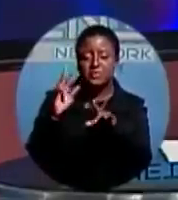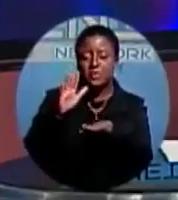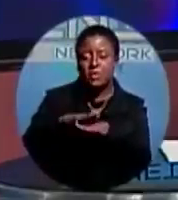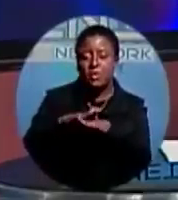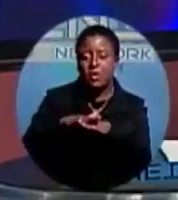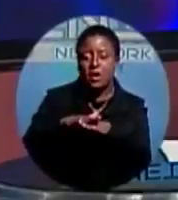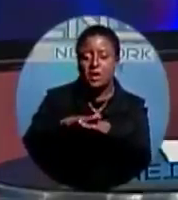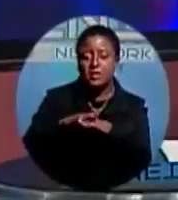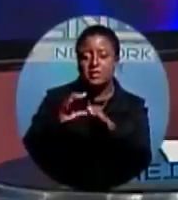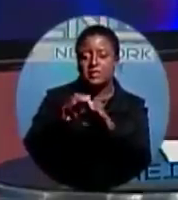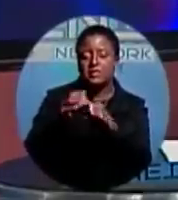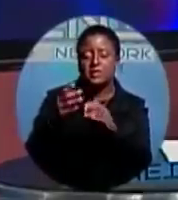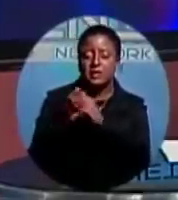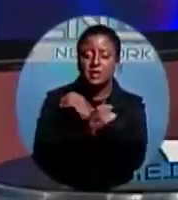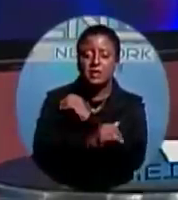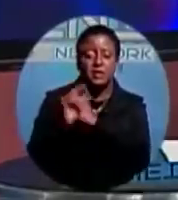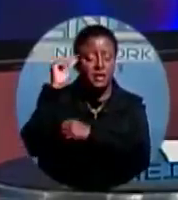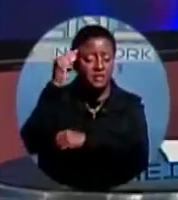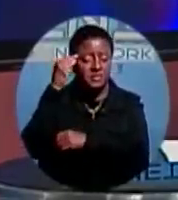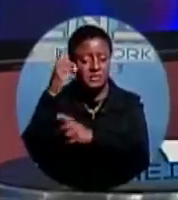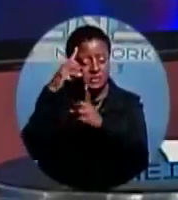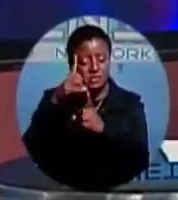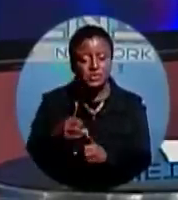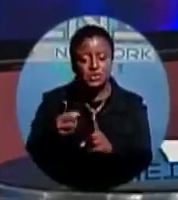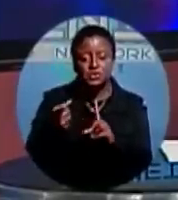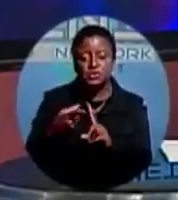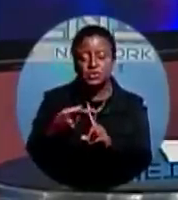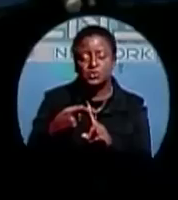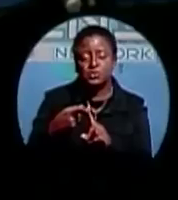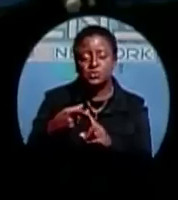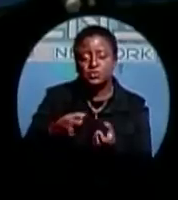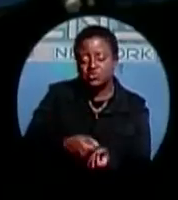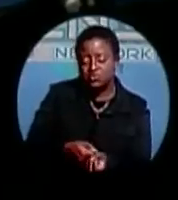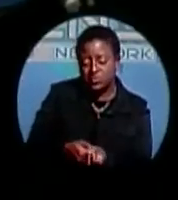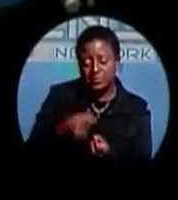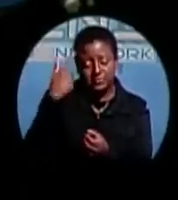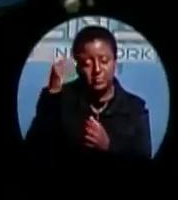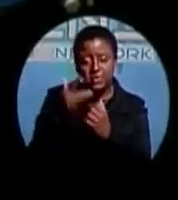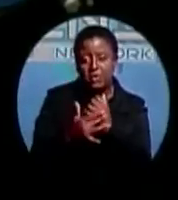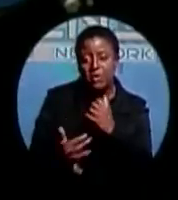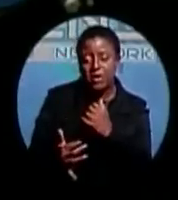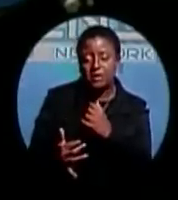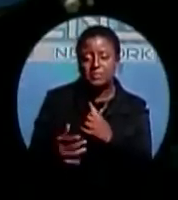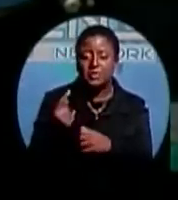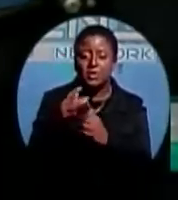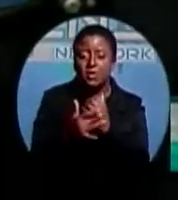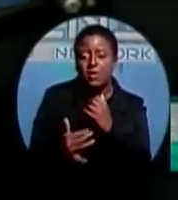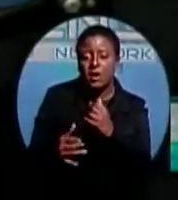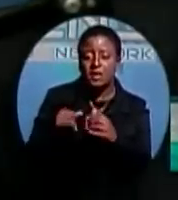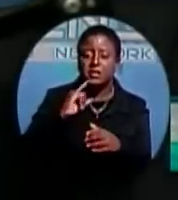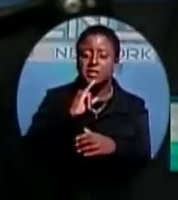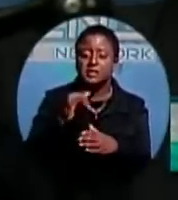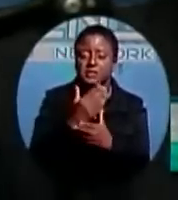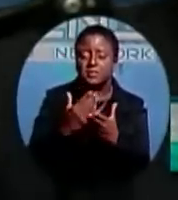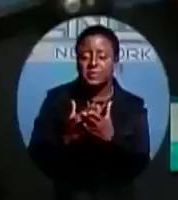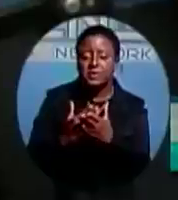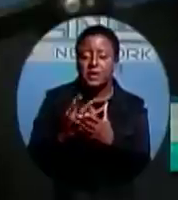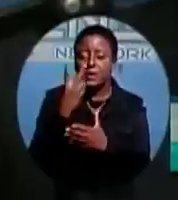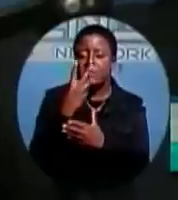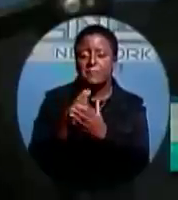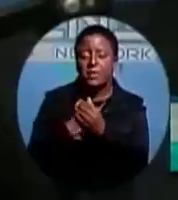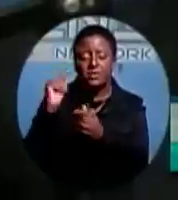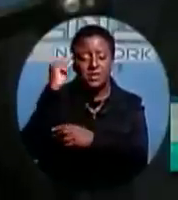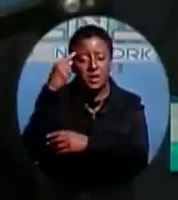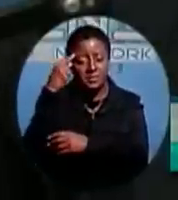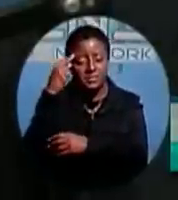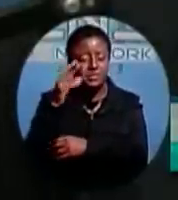on the ZNS Radio talk show, Immediate Response Today. The oil is something that both governments have been very, very quiet on, and